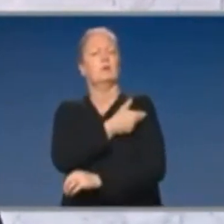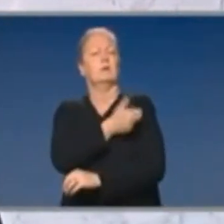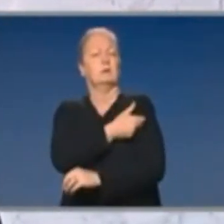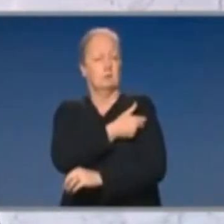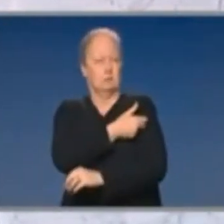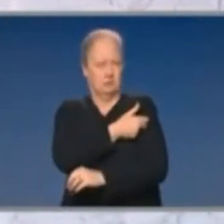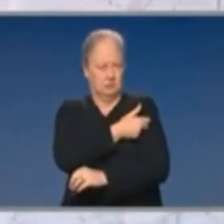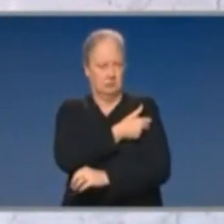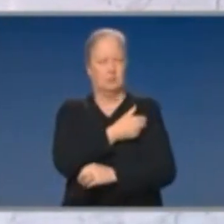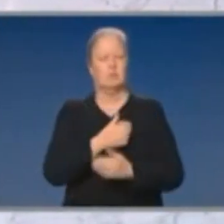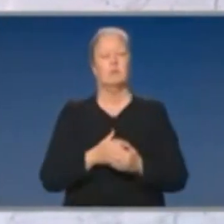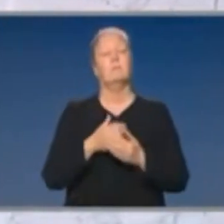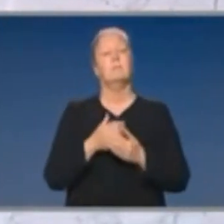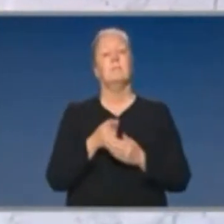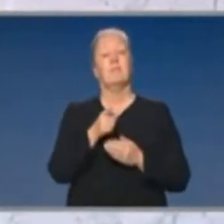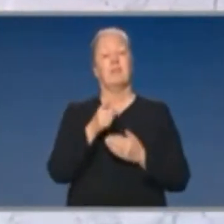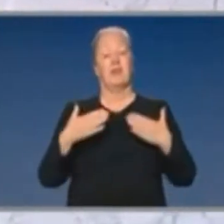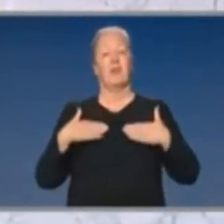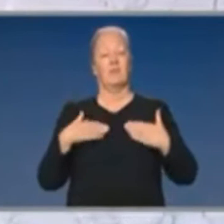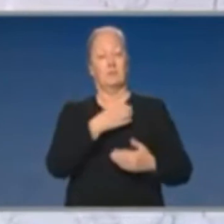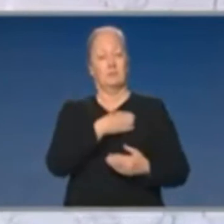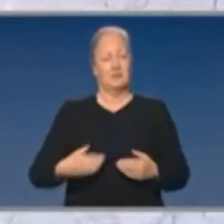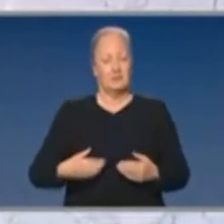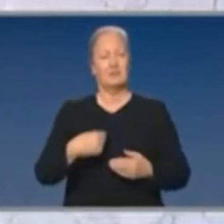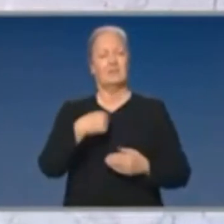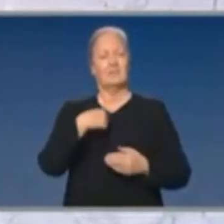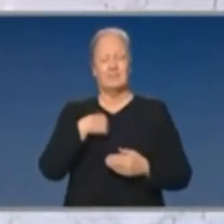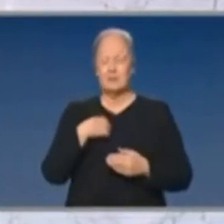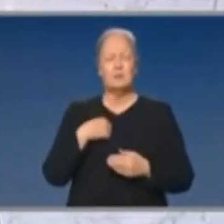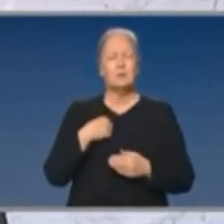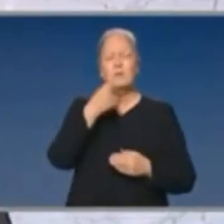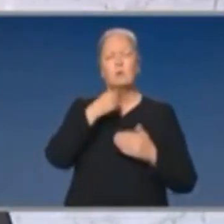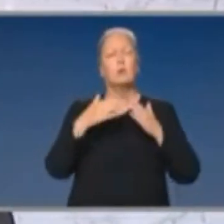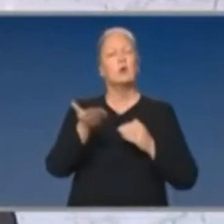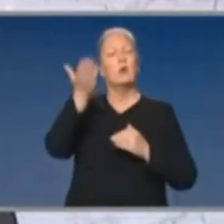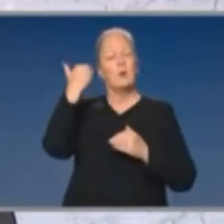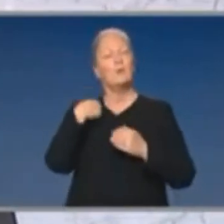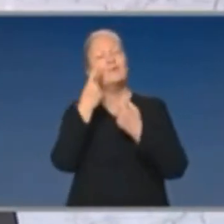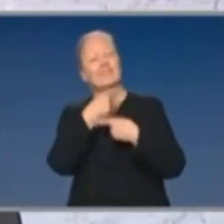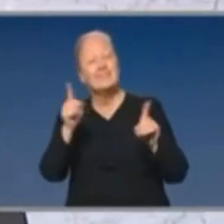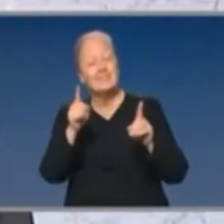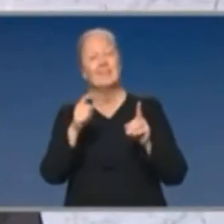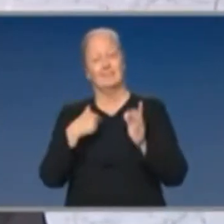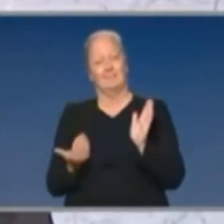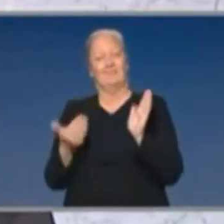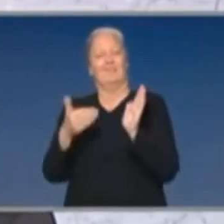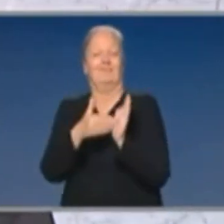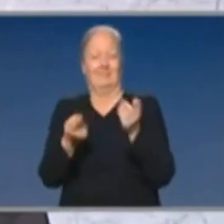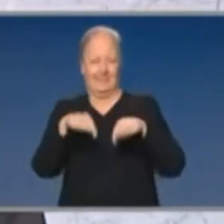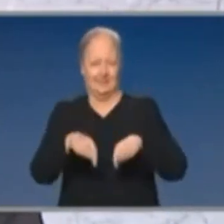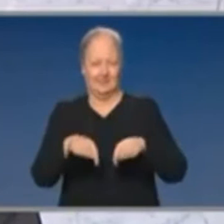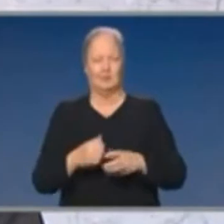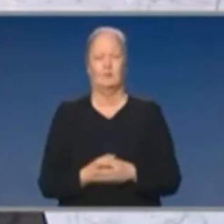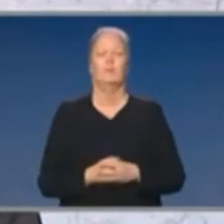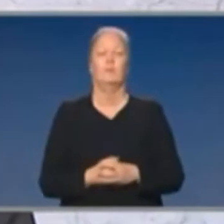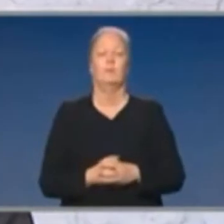This builds on the announcements that the Health Minister and I made several weeks ago. Even more important about